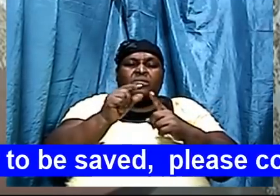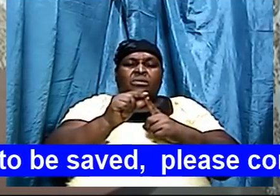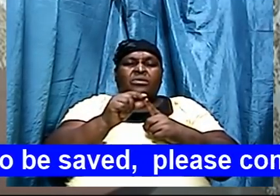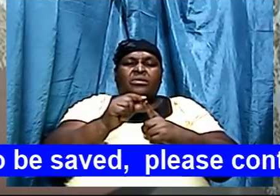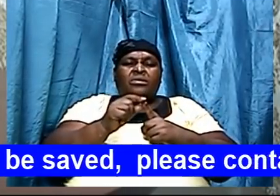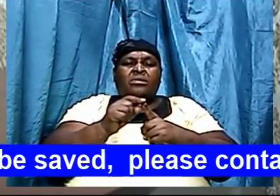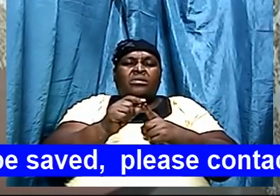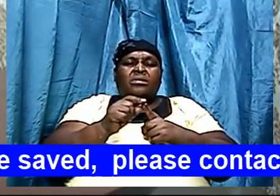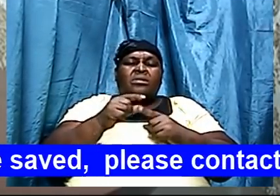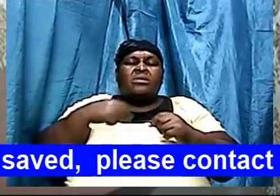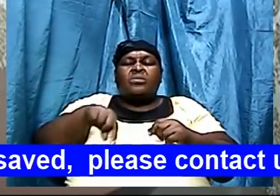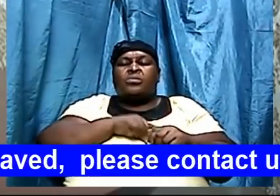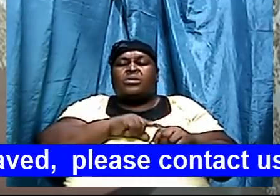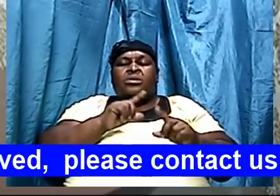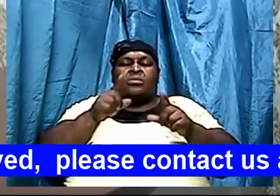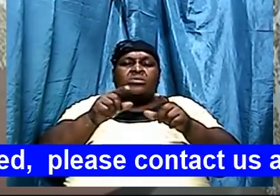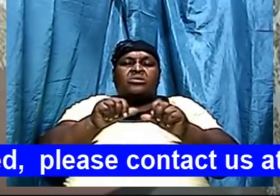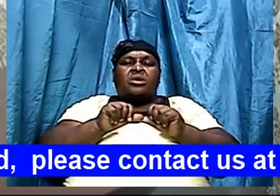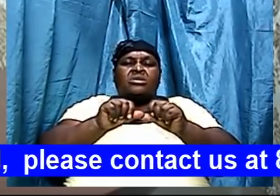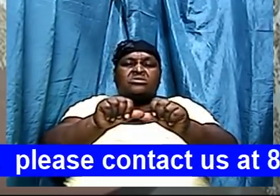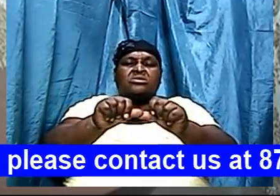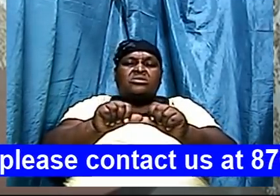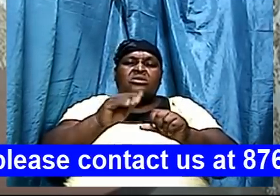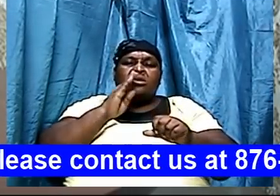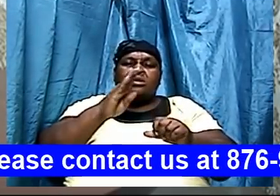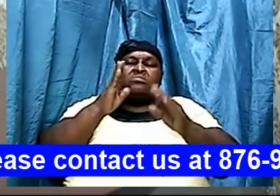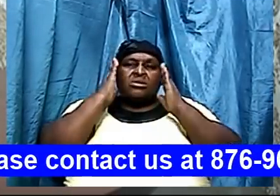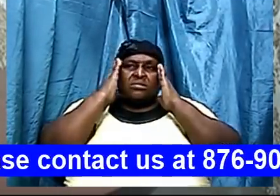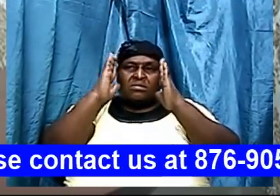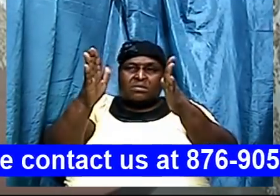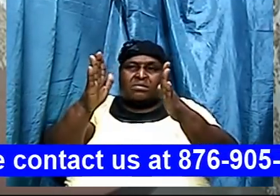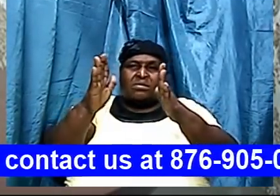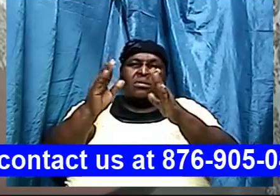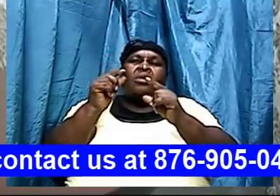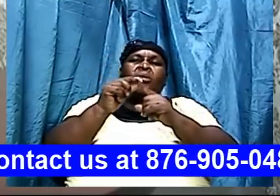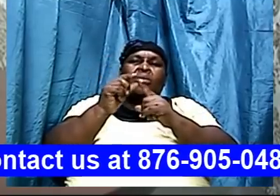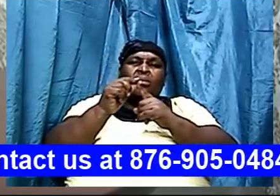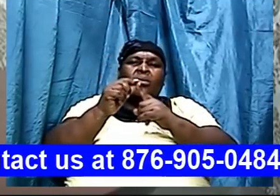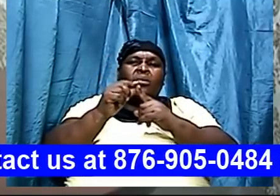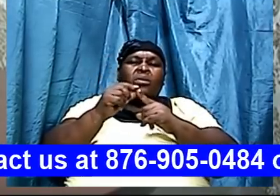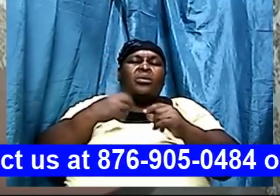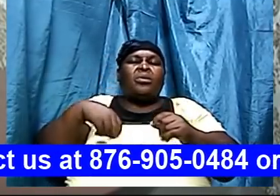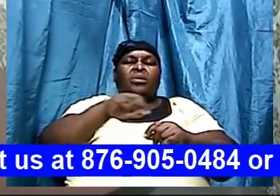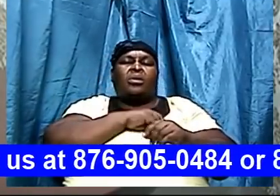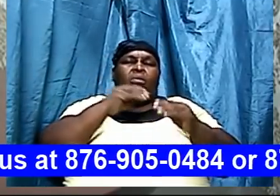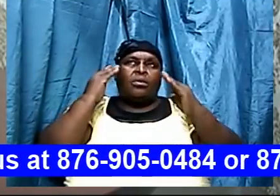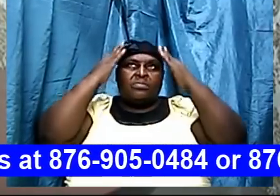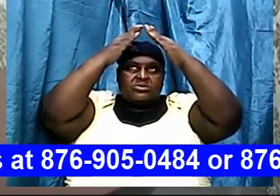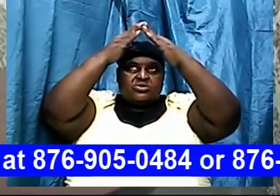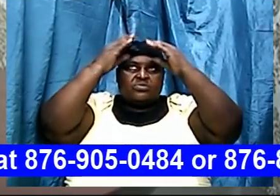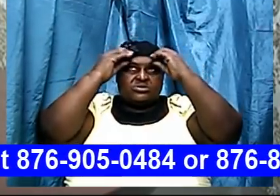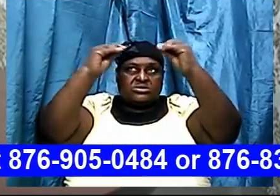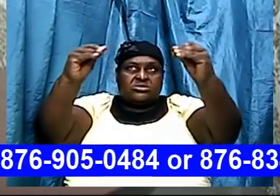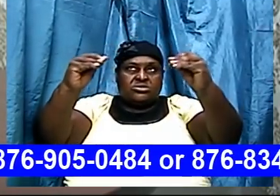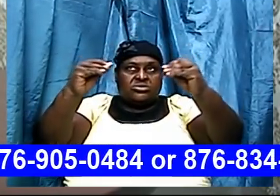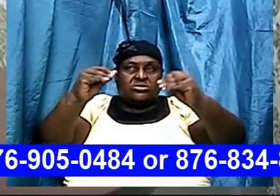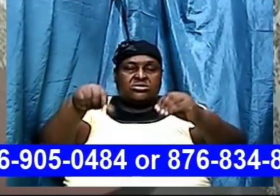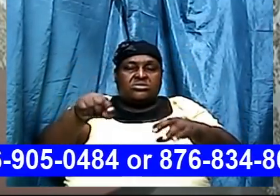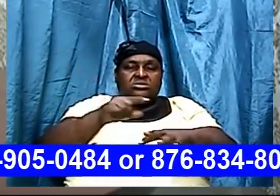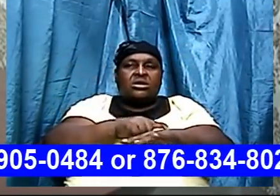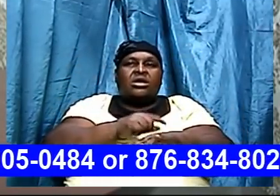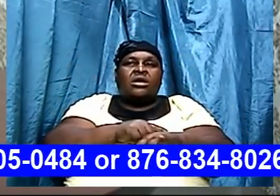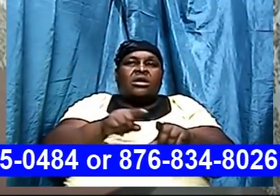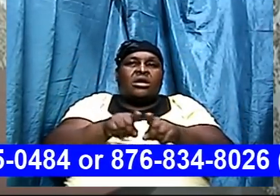we are going to continue Lord Jesus to even pay attention to the words that our bishop is teaching us at this time as we